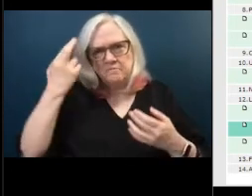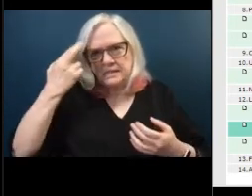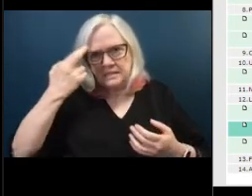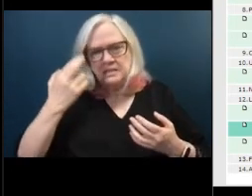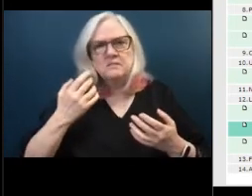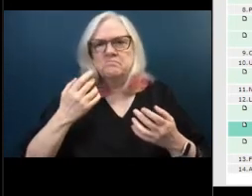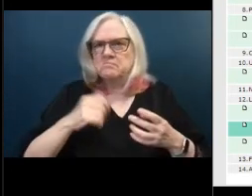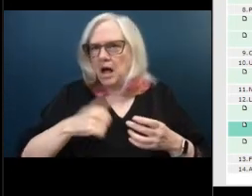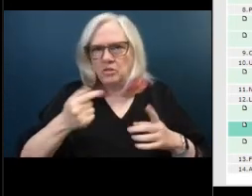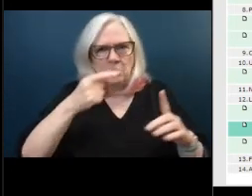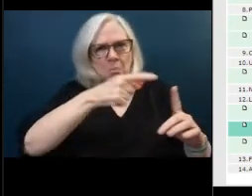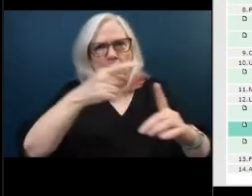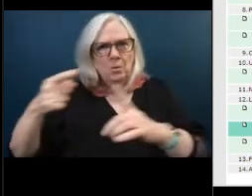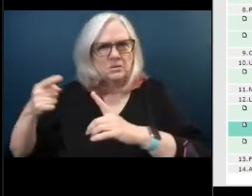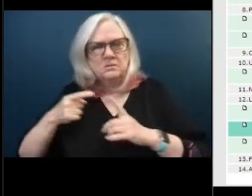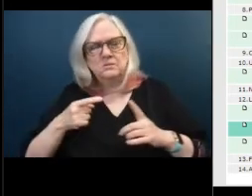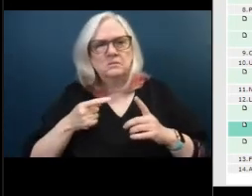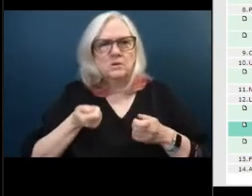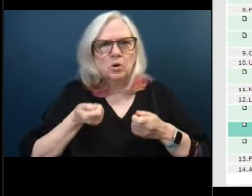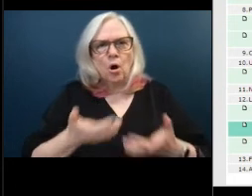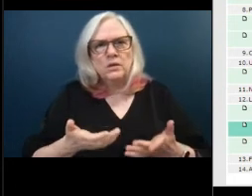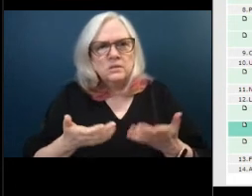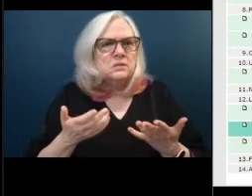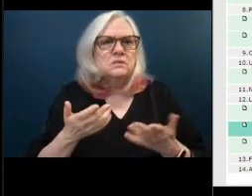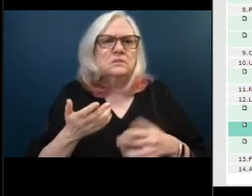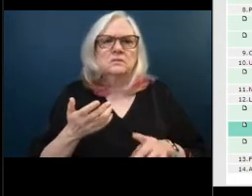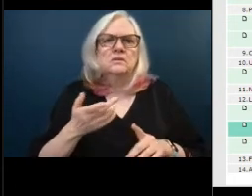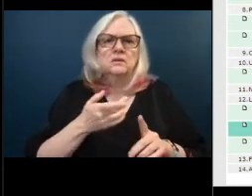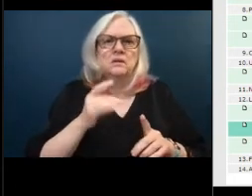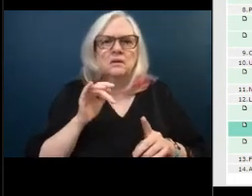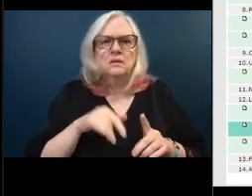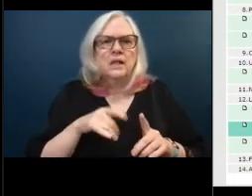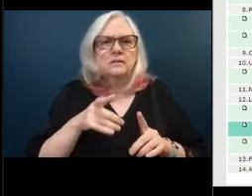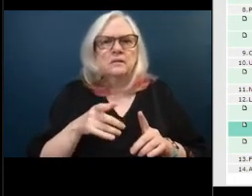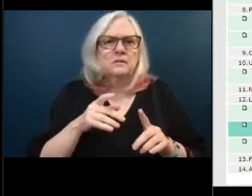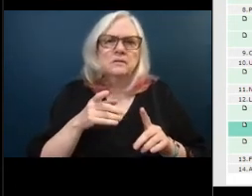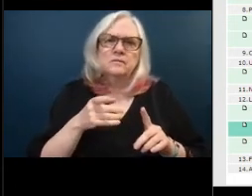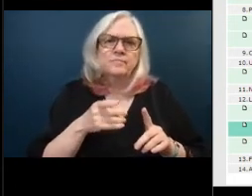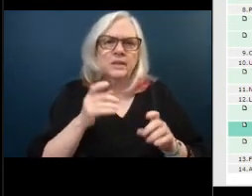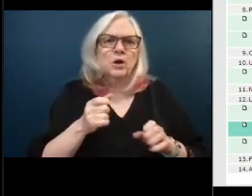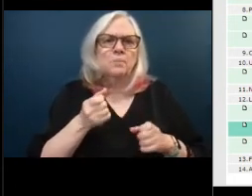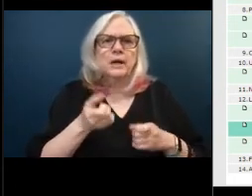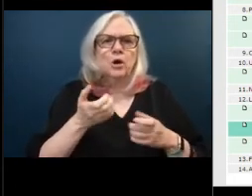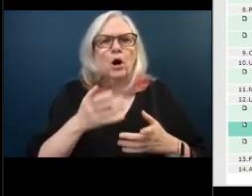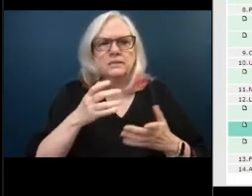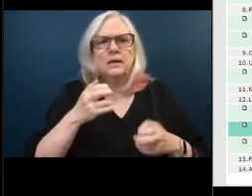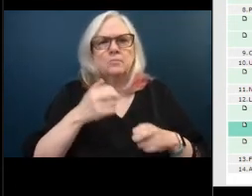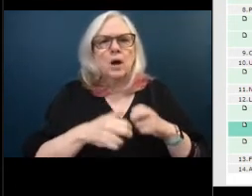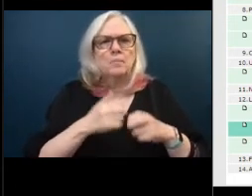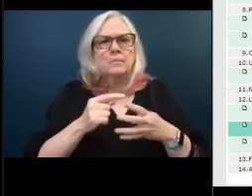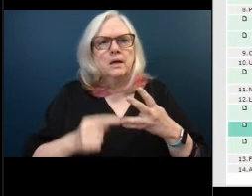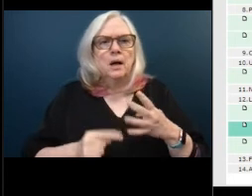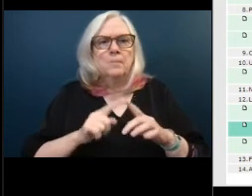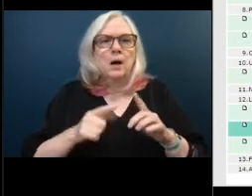um nutrients addition and so and so forth that could be causing those problems but we live in south florida